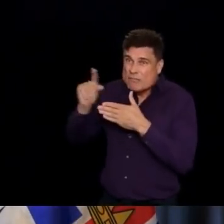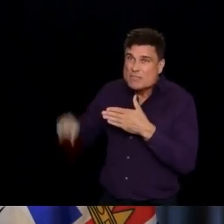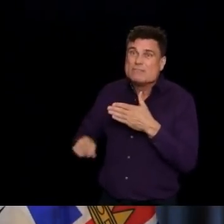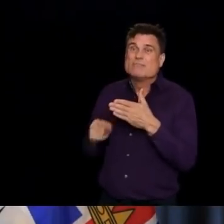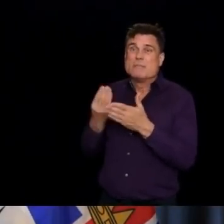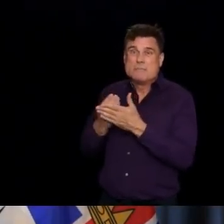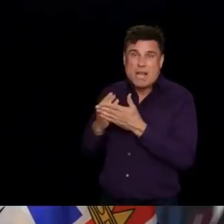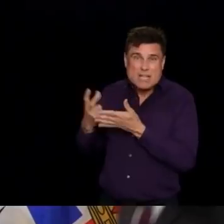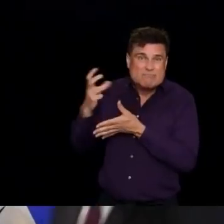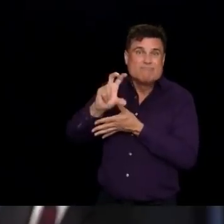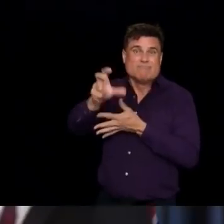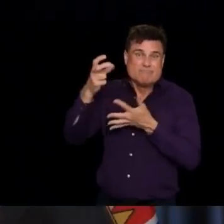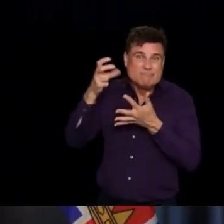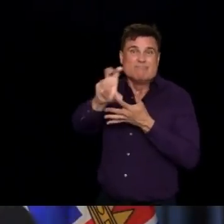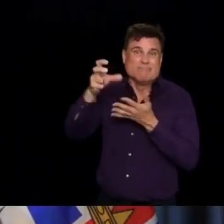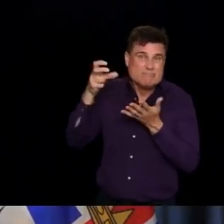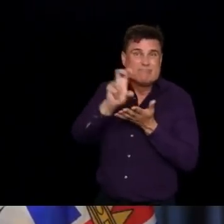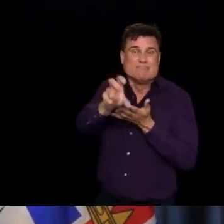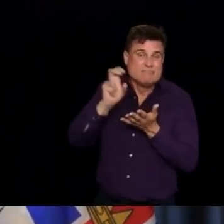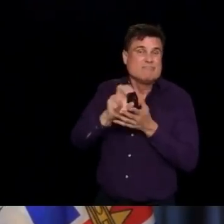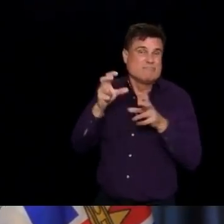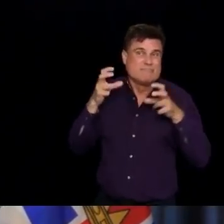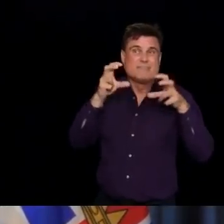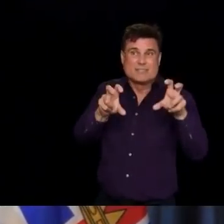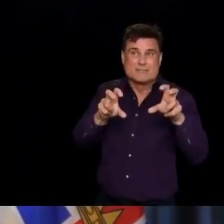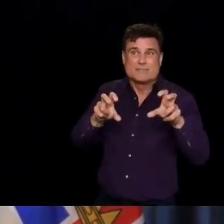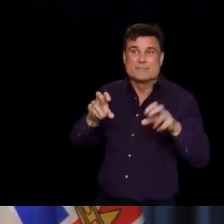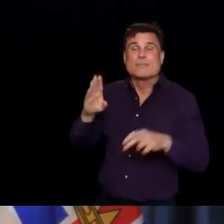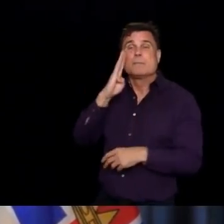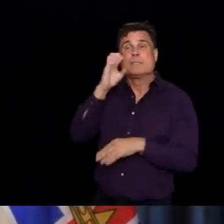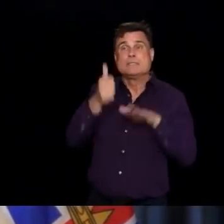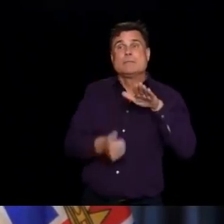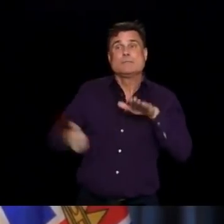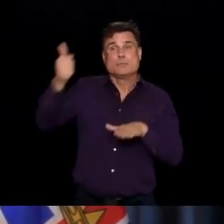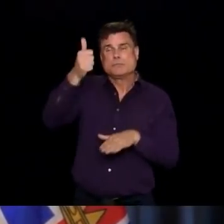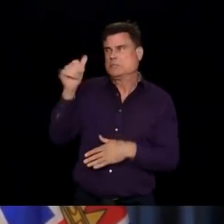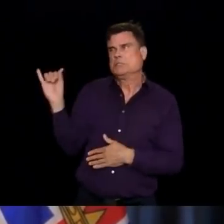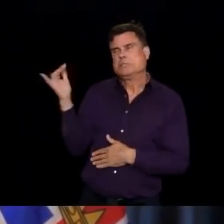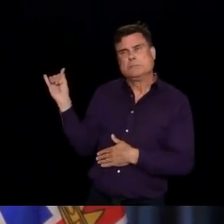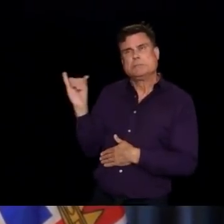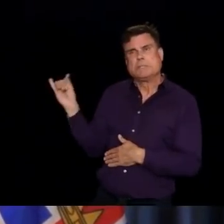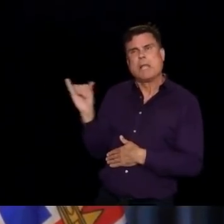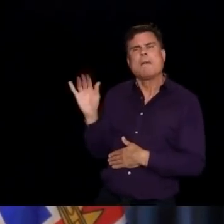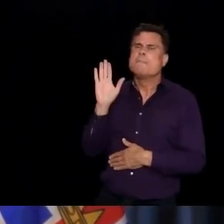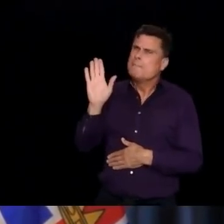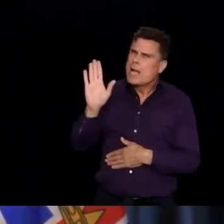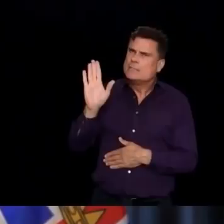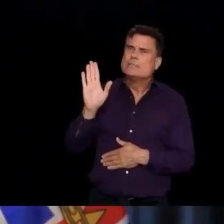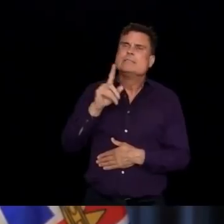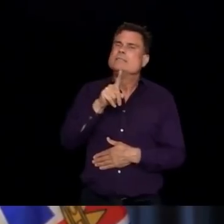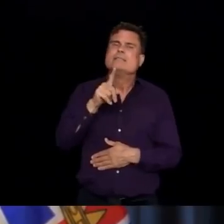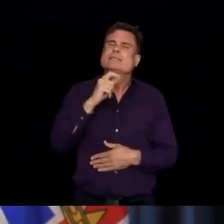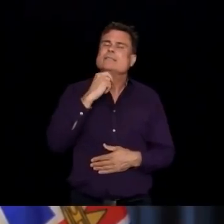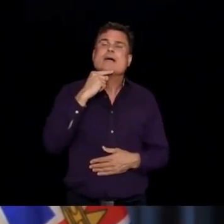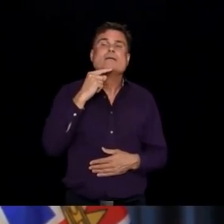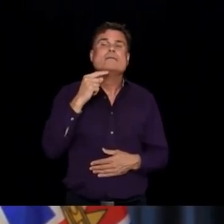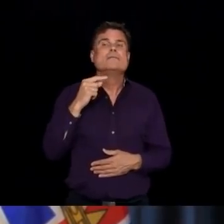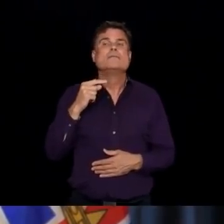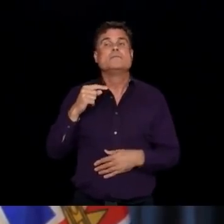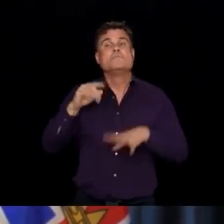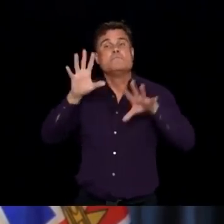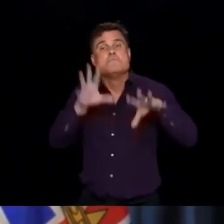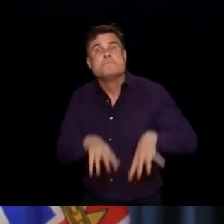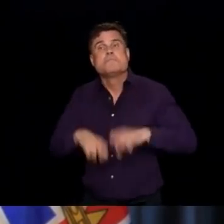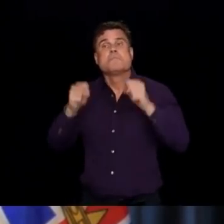government came in regarding long-term care homes. I know the premier has said those same things and he has dismissed the idea of a public inquiry. But if